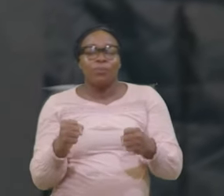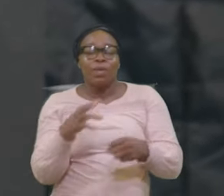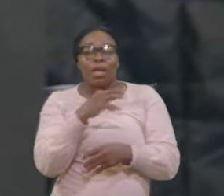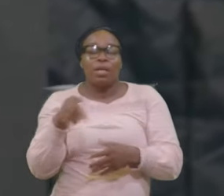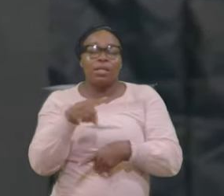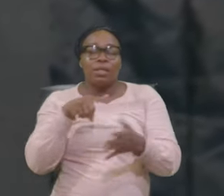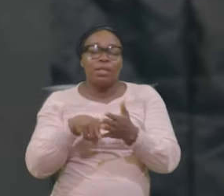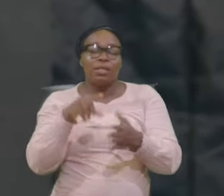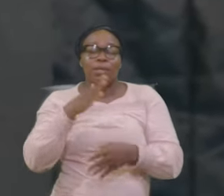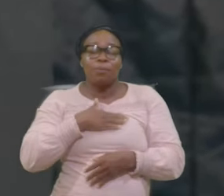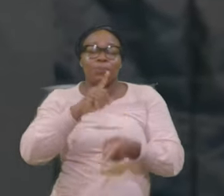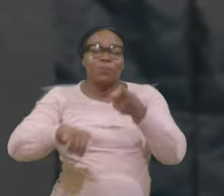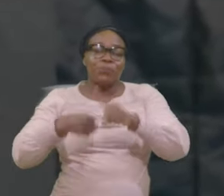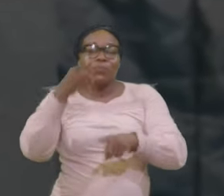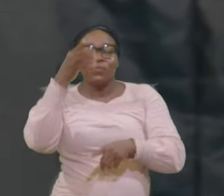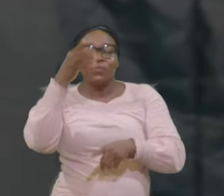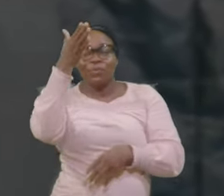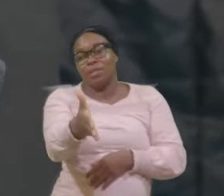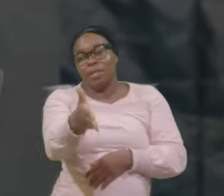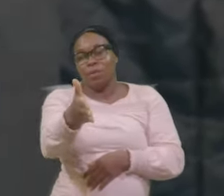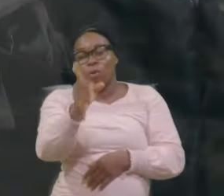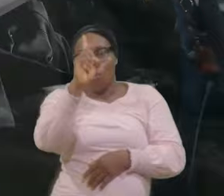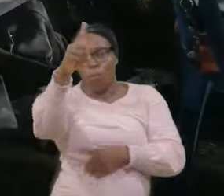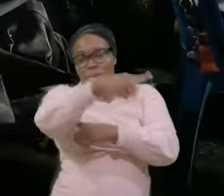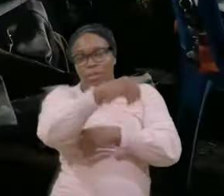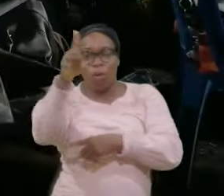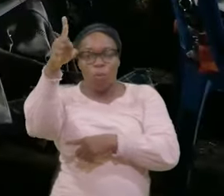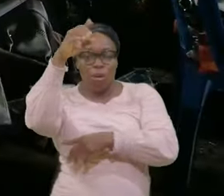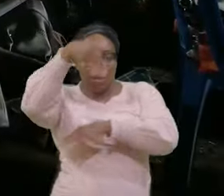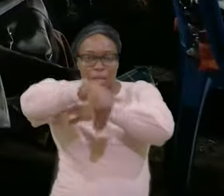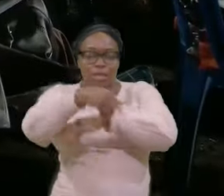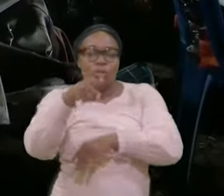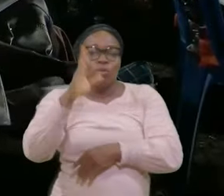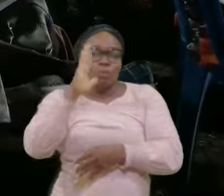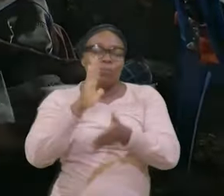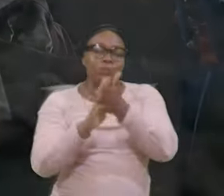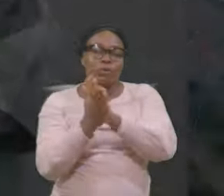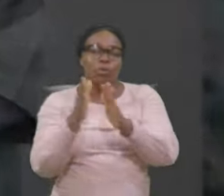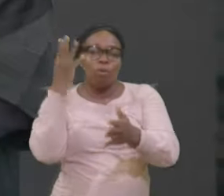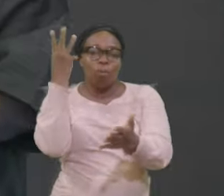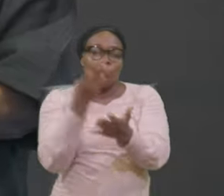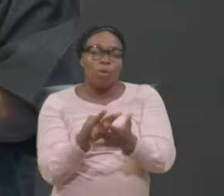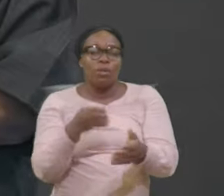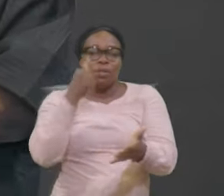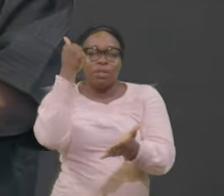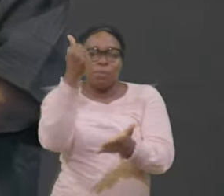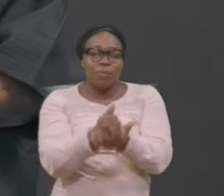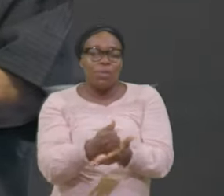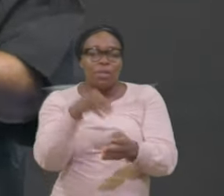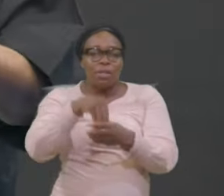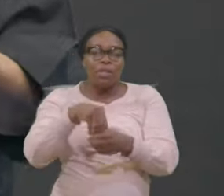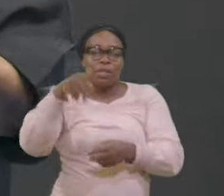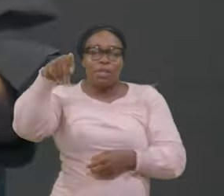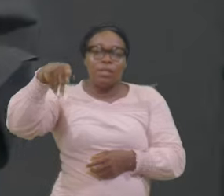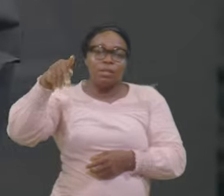One day One night They are going to get well Look at Psalm 103 Psalm 103 I'm reading